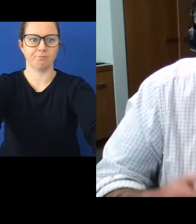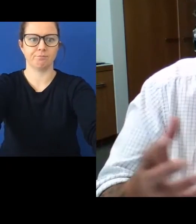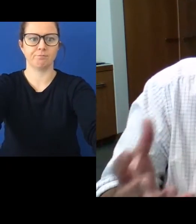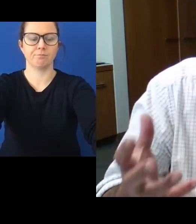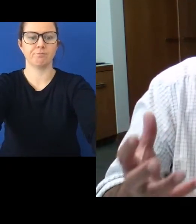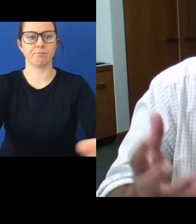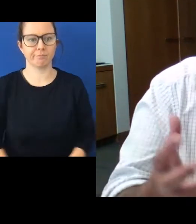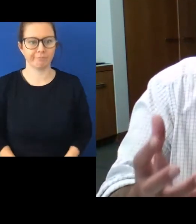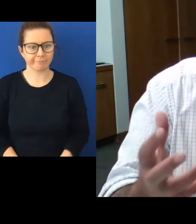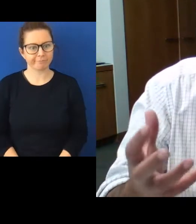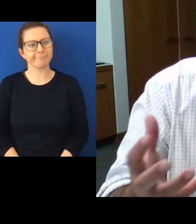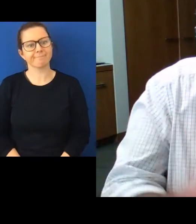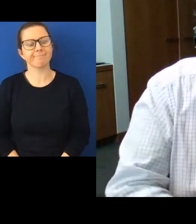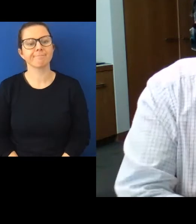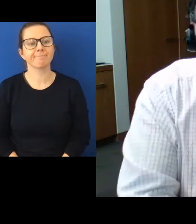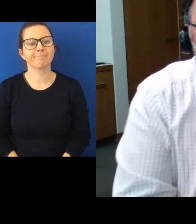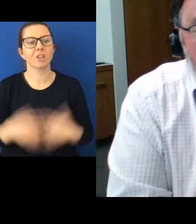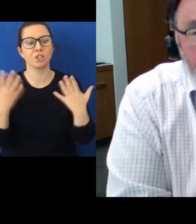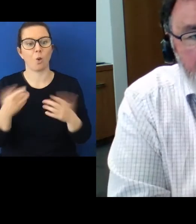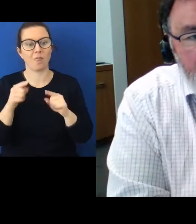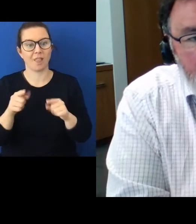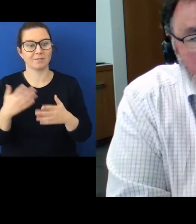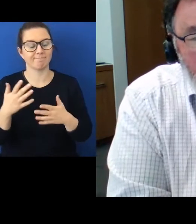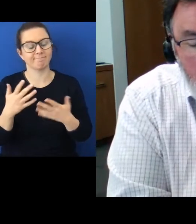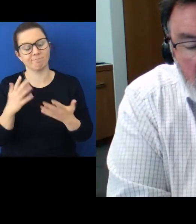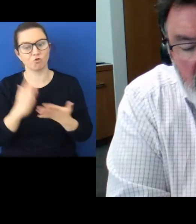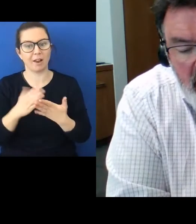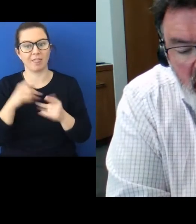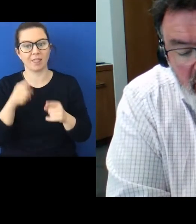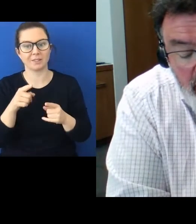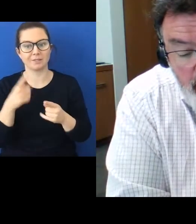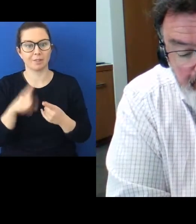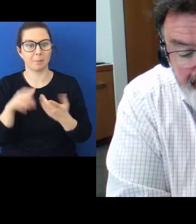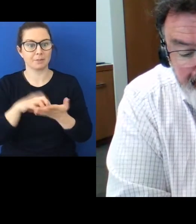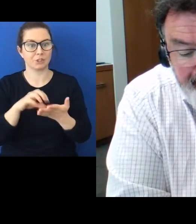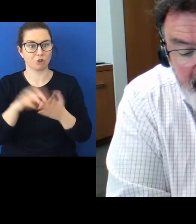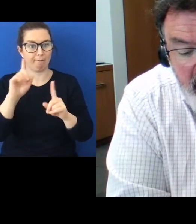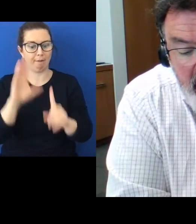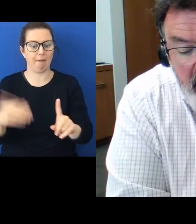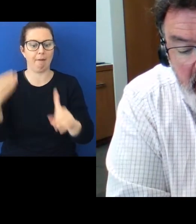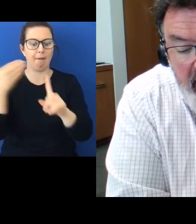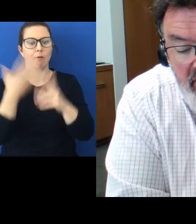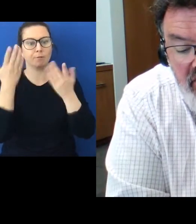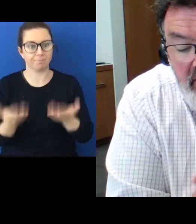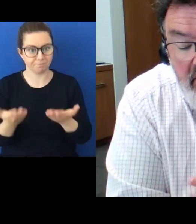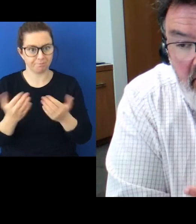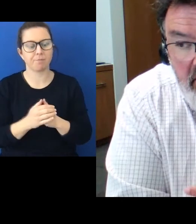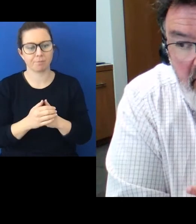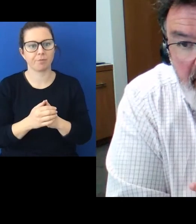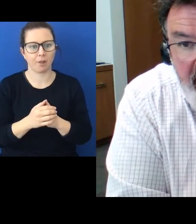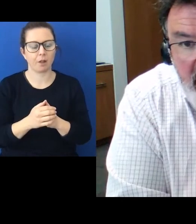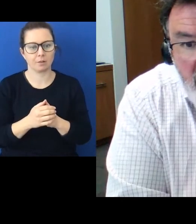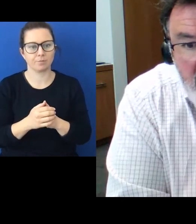that's kind of the position that we've got to. And it's in